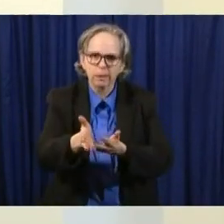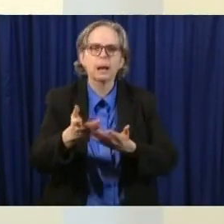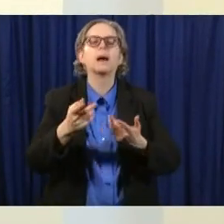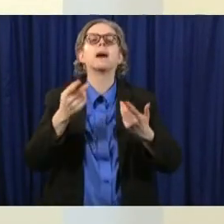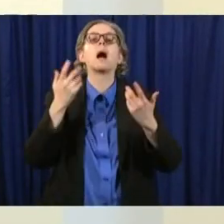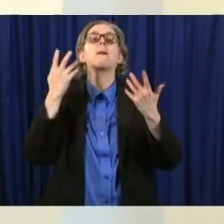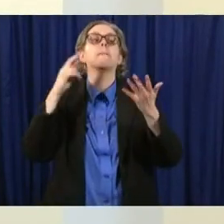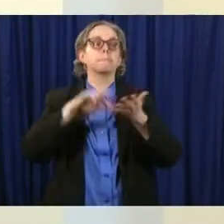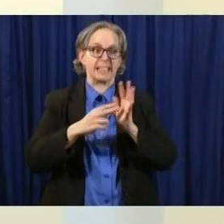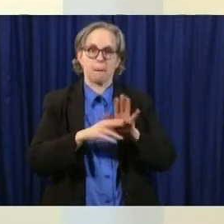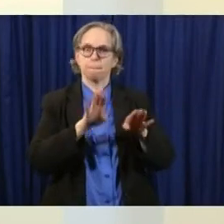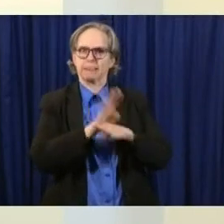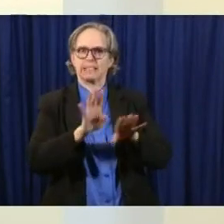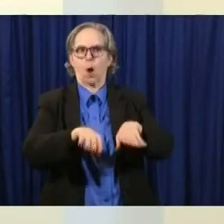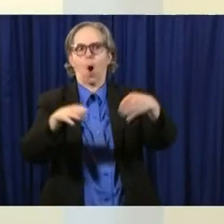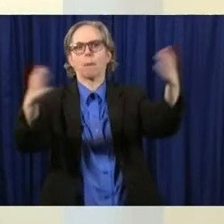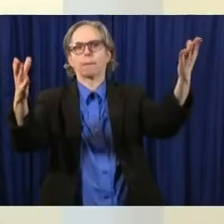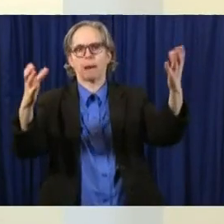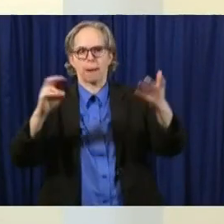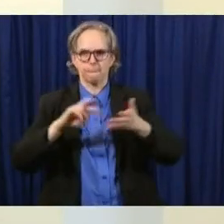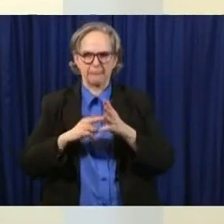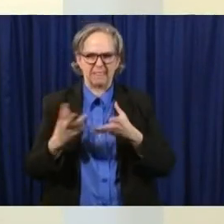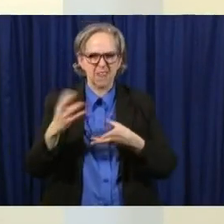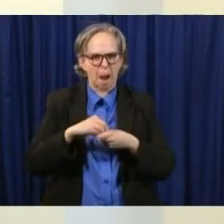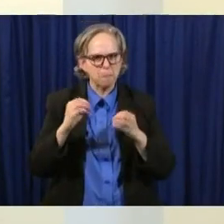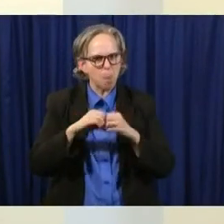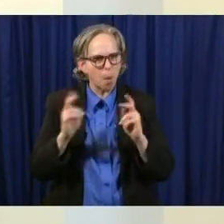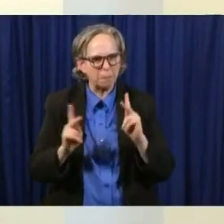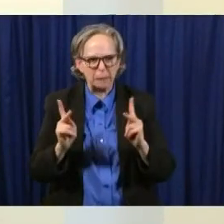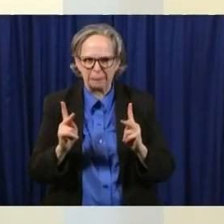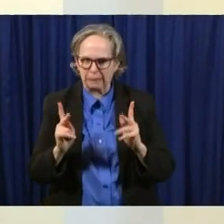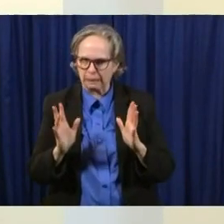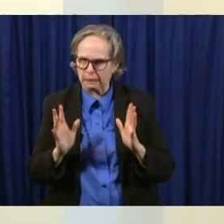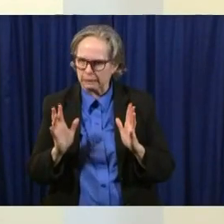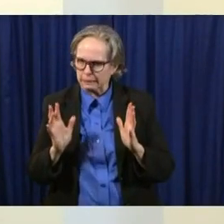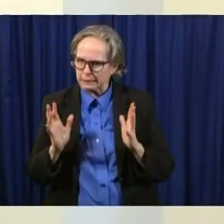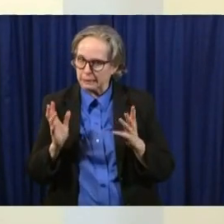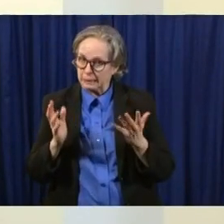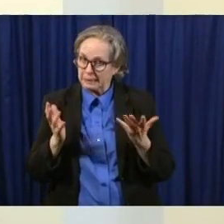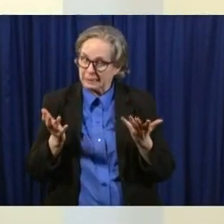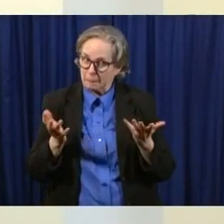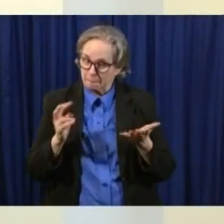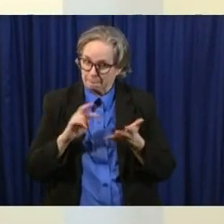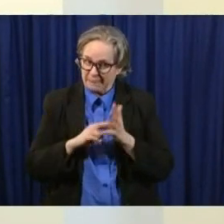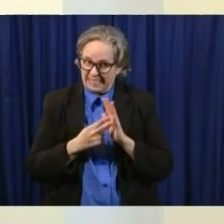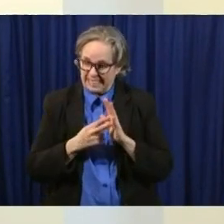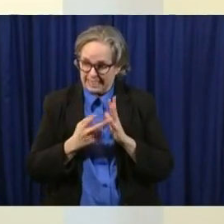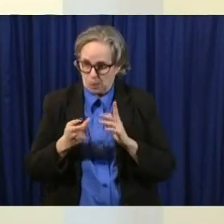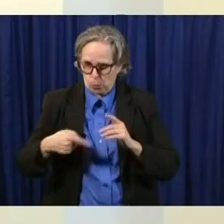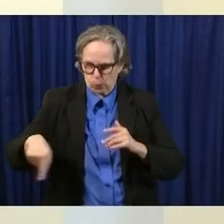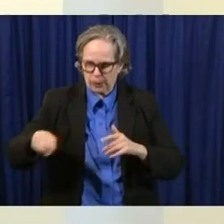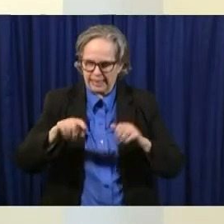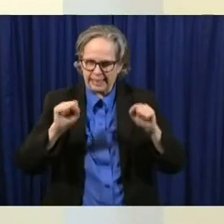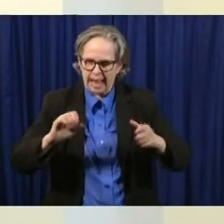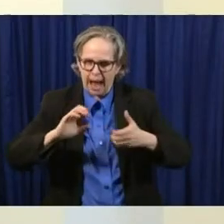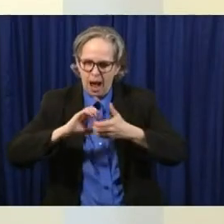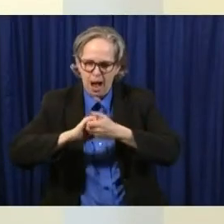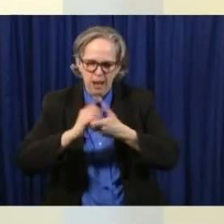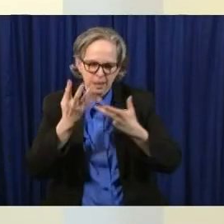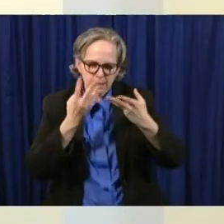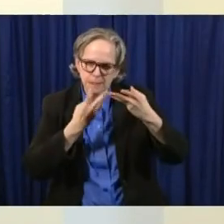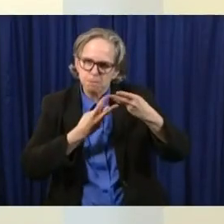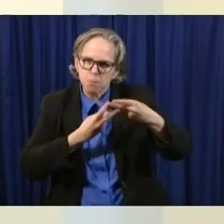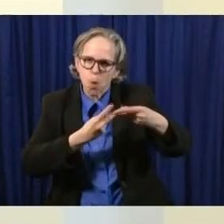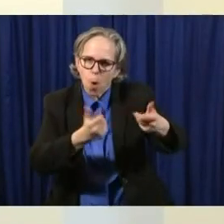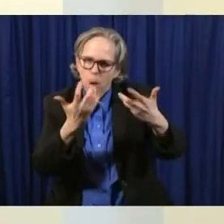so i really think there is a sweet spot everyone in the world is trying to find it i'm very amazed at what ohio is